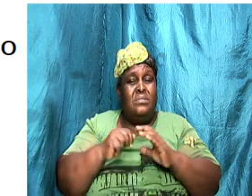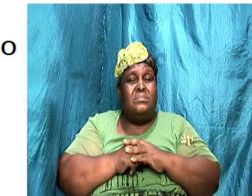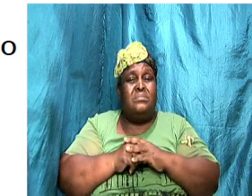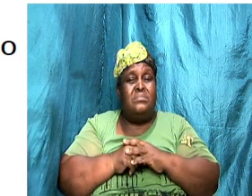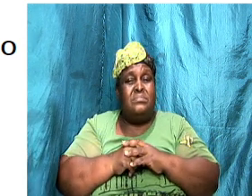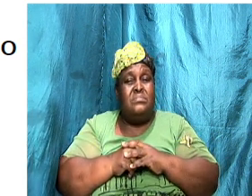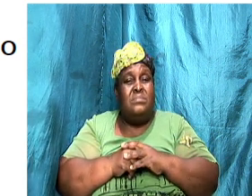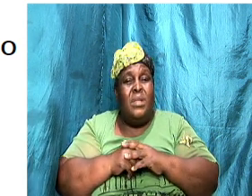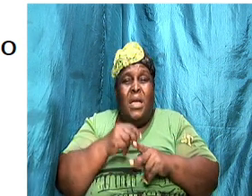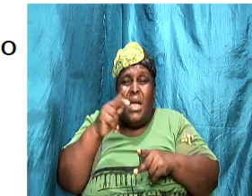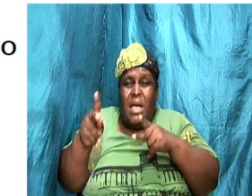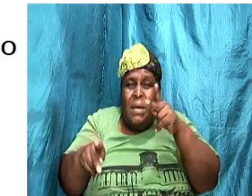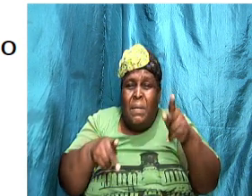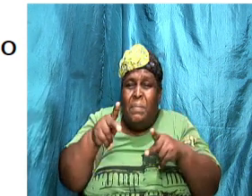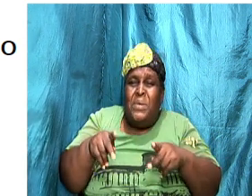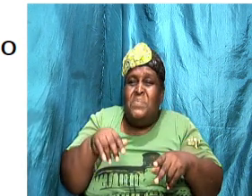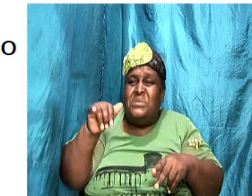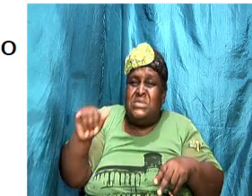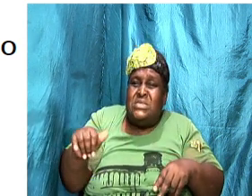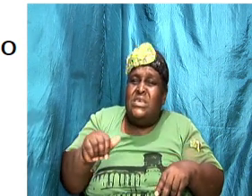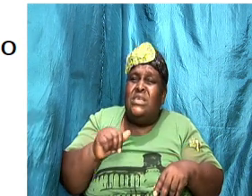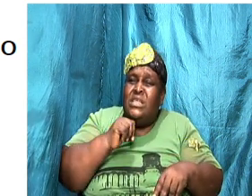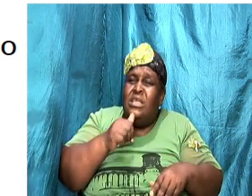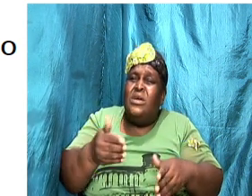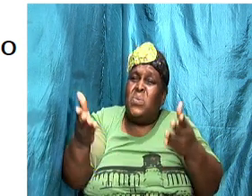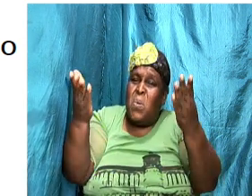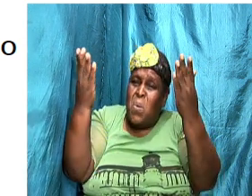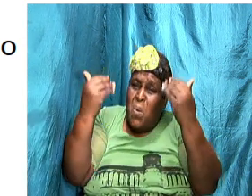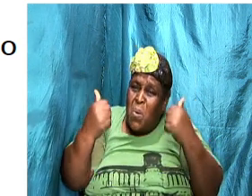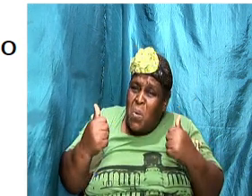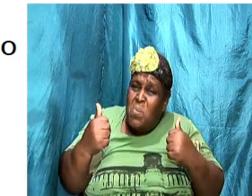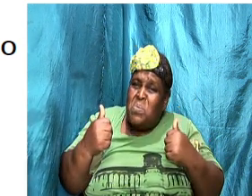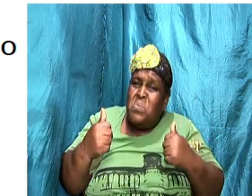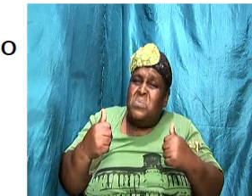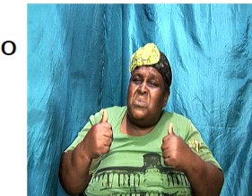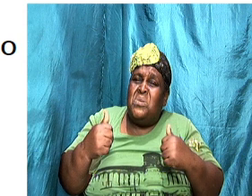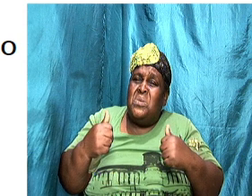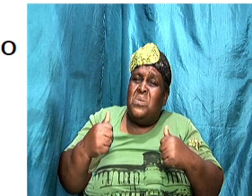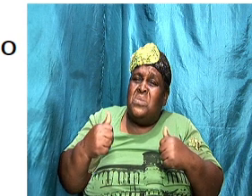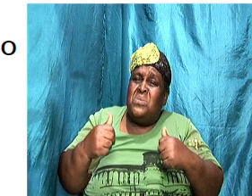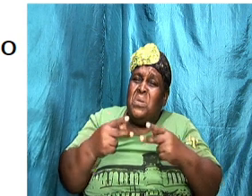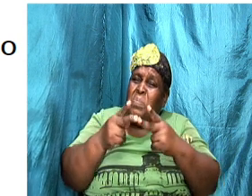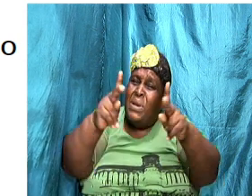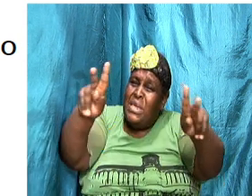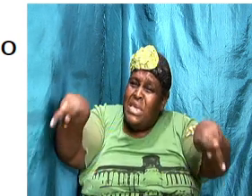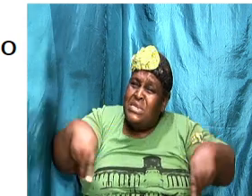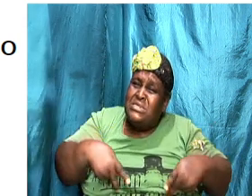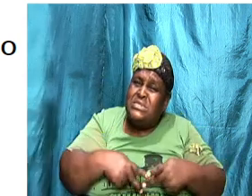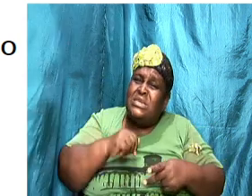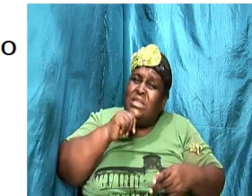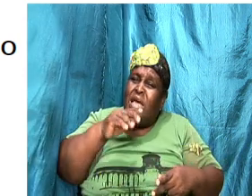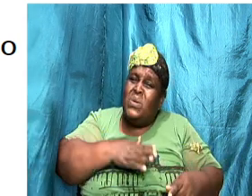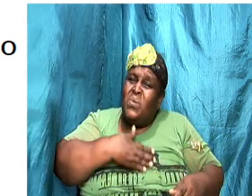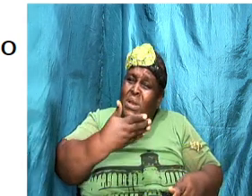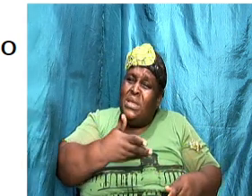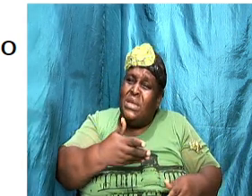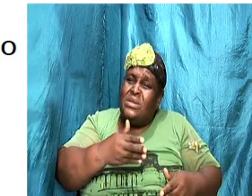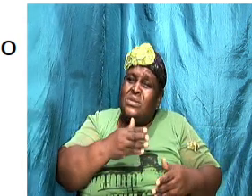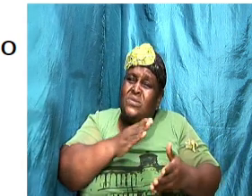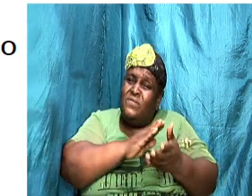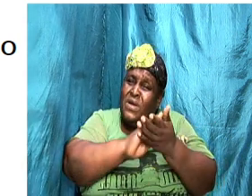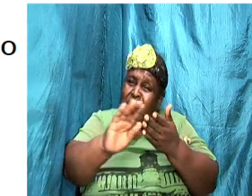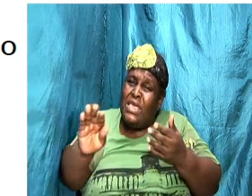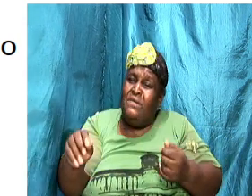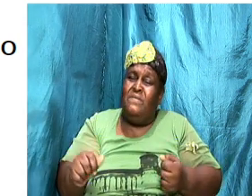and folks have still not come to the point yet where they are willing to forgive their spouse folks have still not come to the point where they are